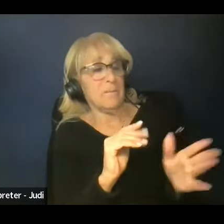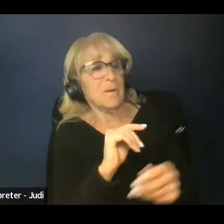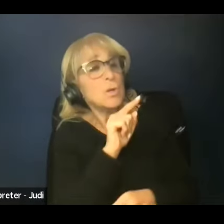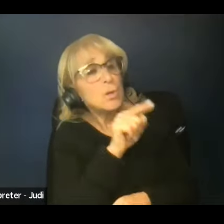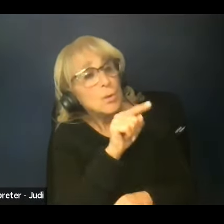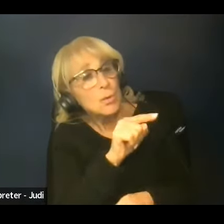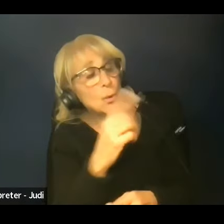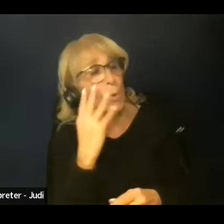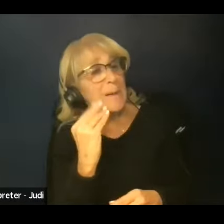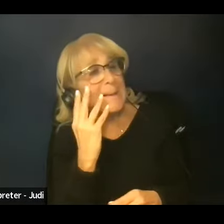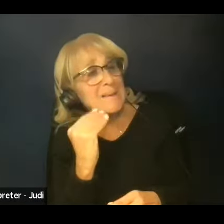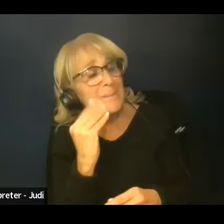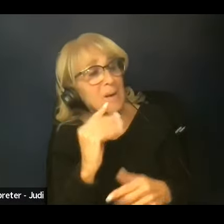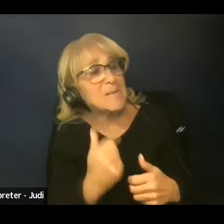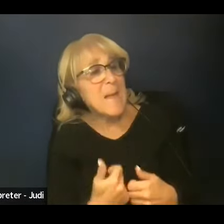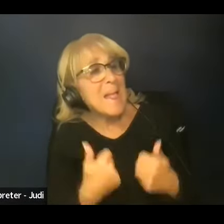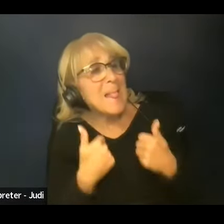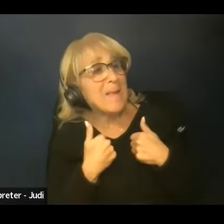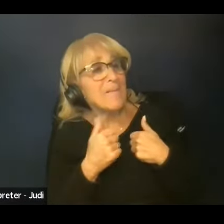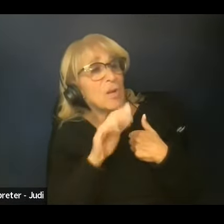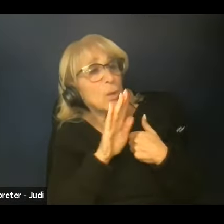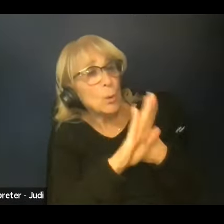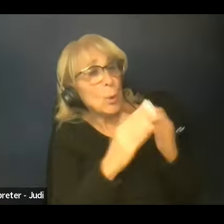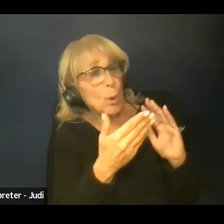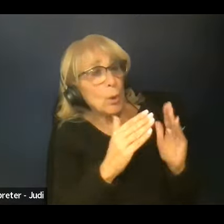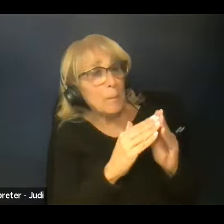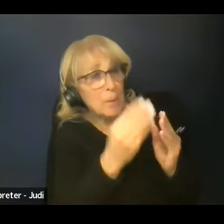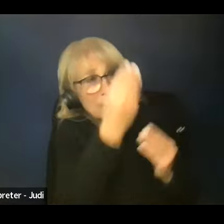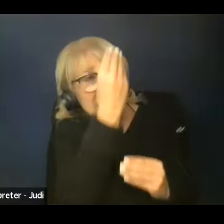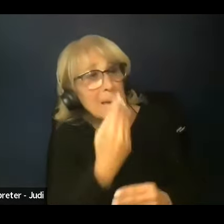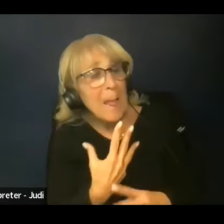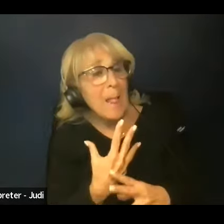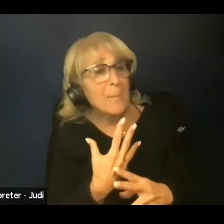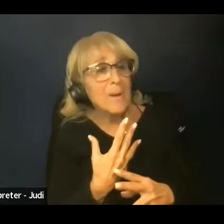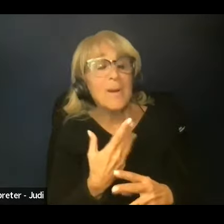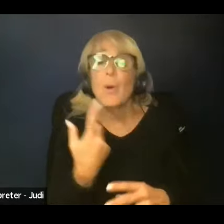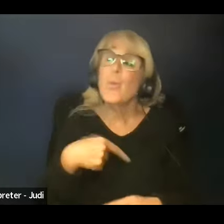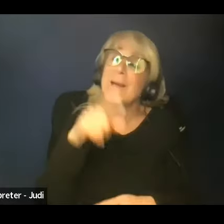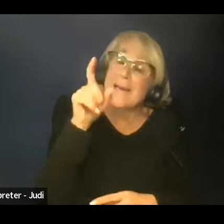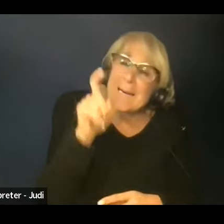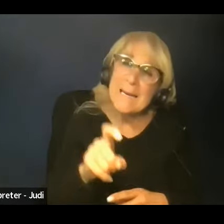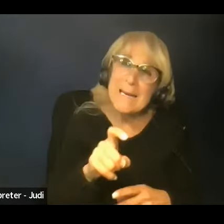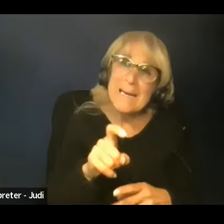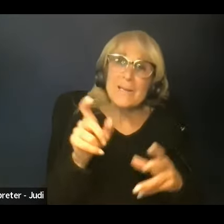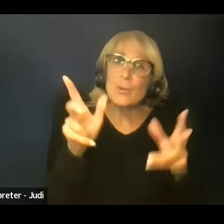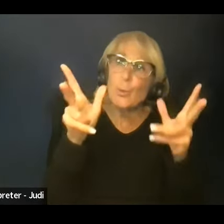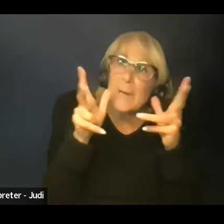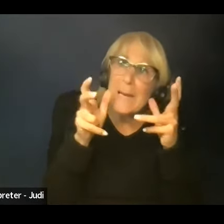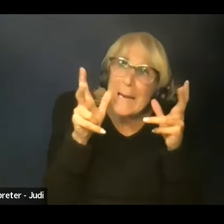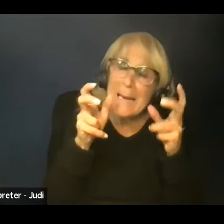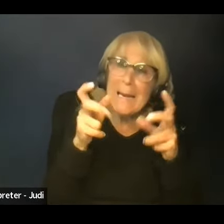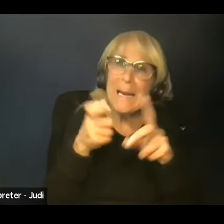experience of living in your community? And that's what we need to do. We need to hear from the people, like, what do you need?